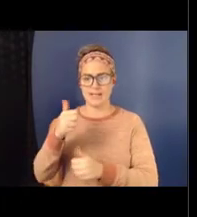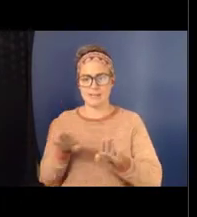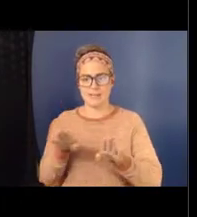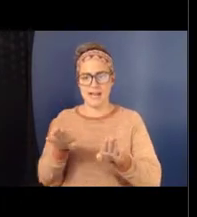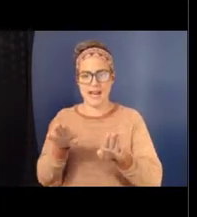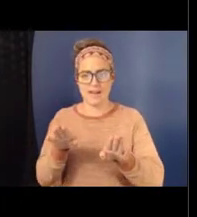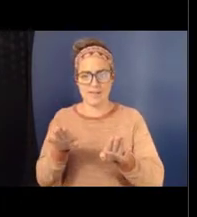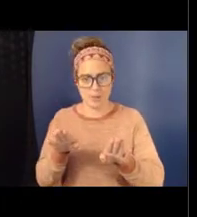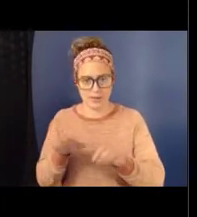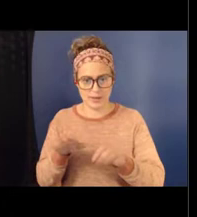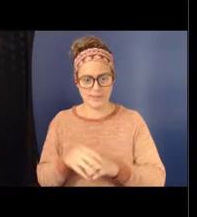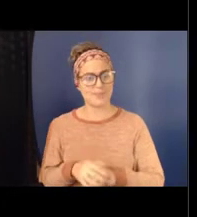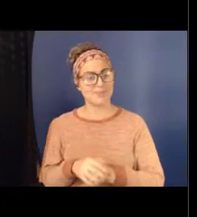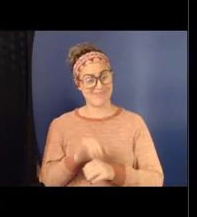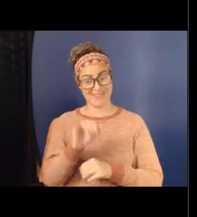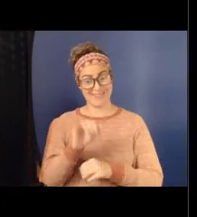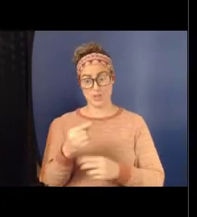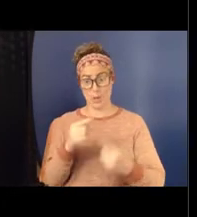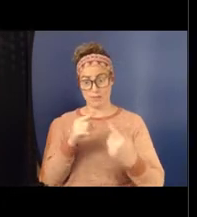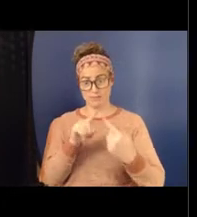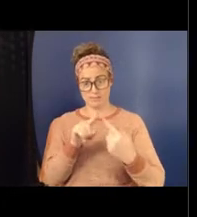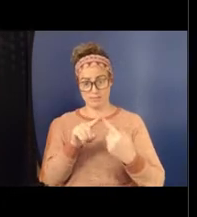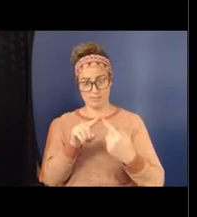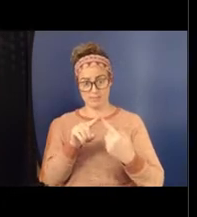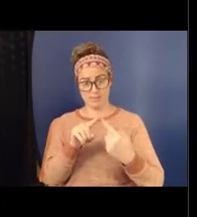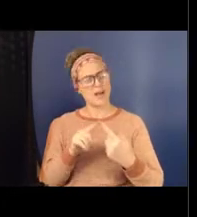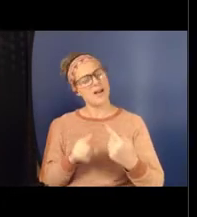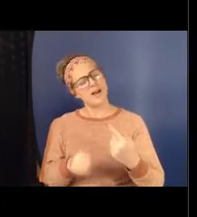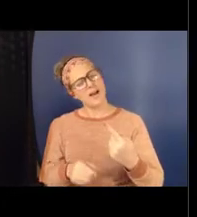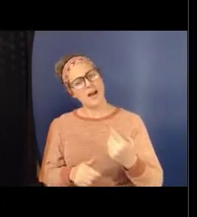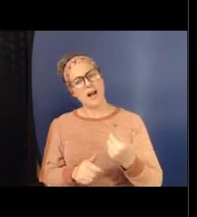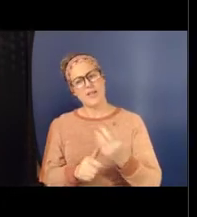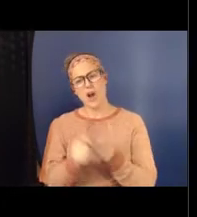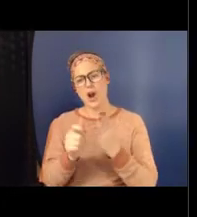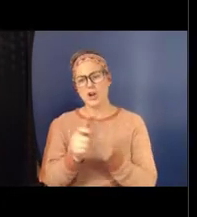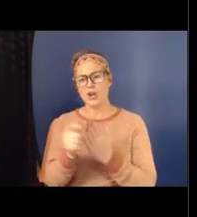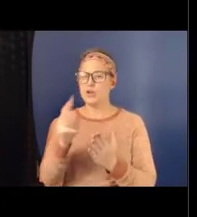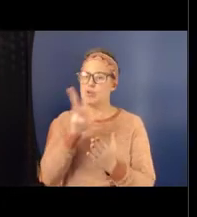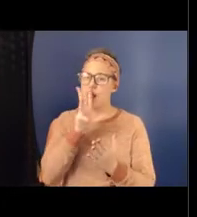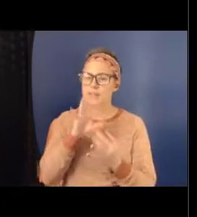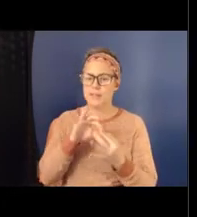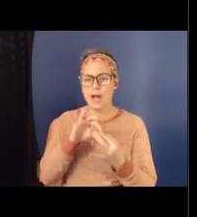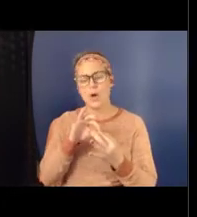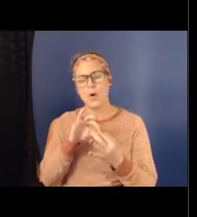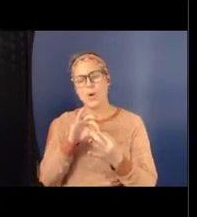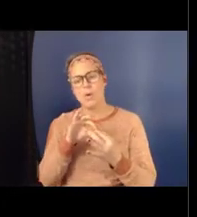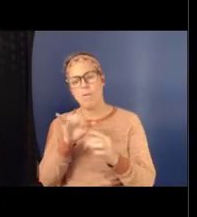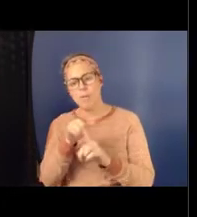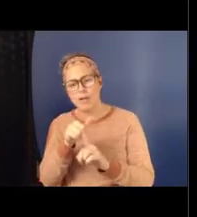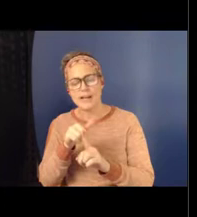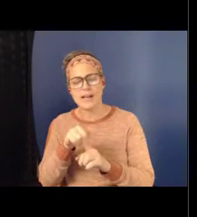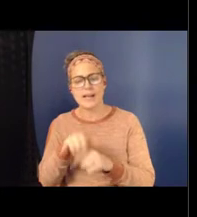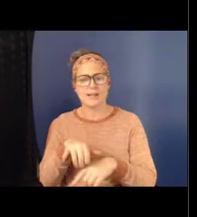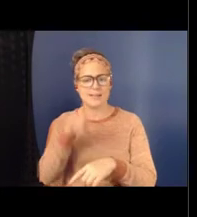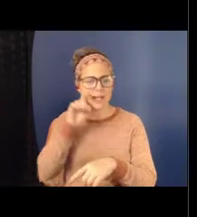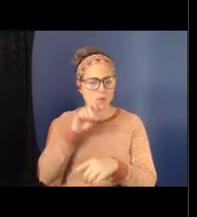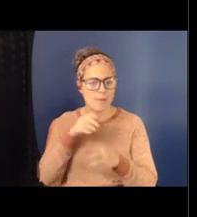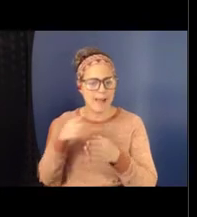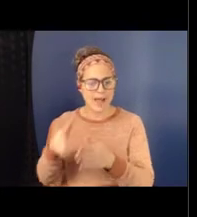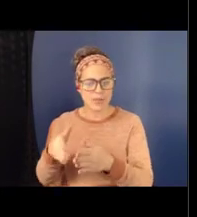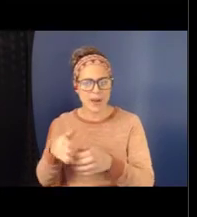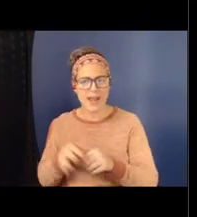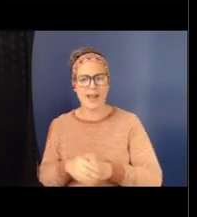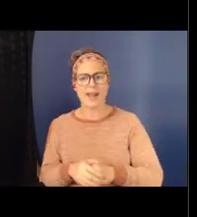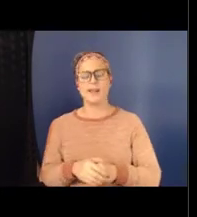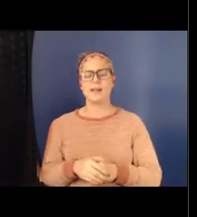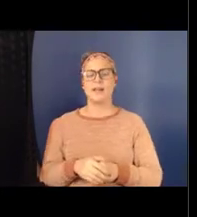article clearly establishes this bully sexual violence pathway that shows that these behaviors exist on a developmental